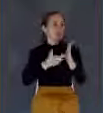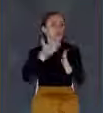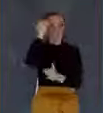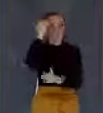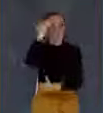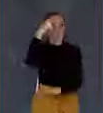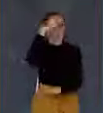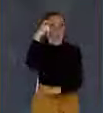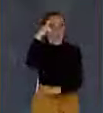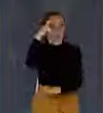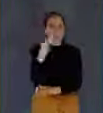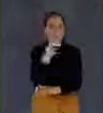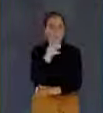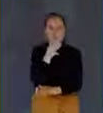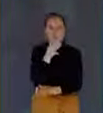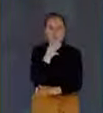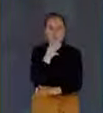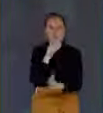That's the season.